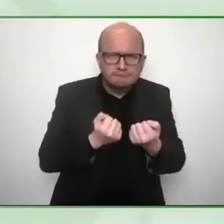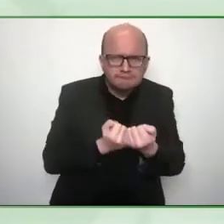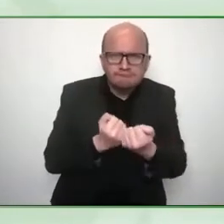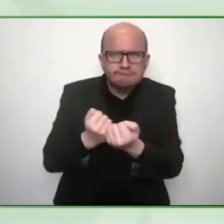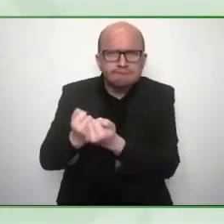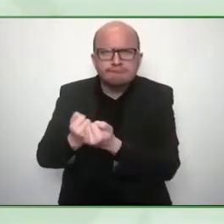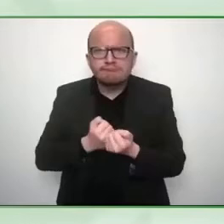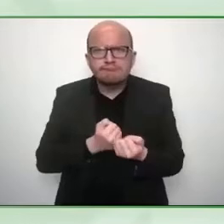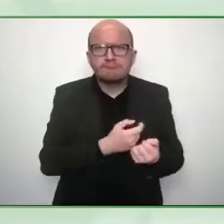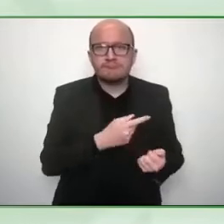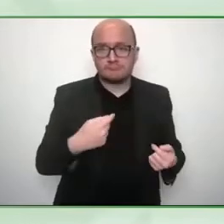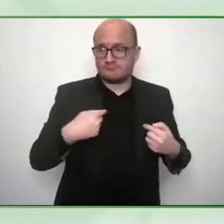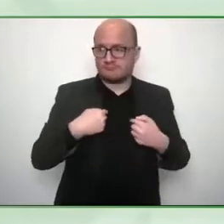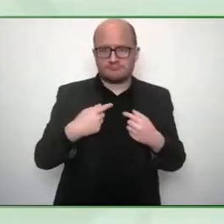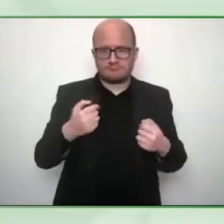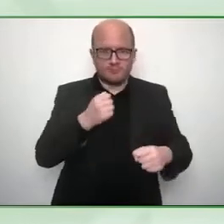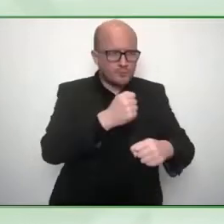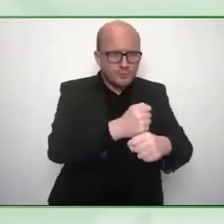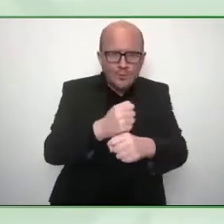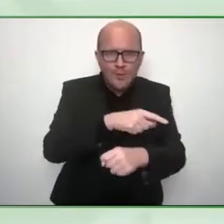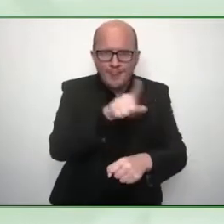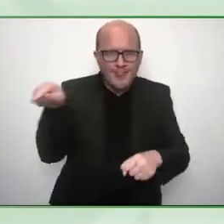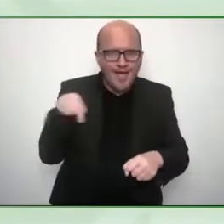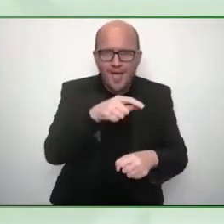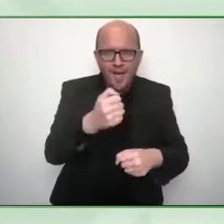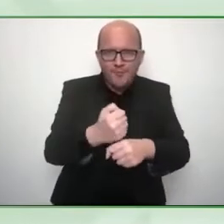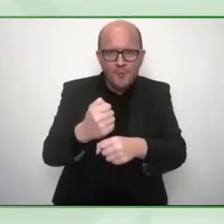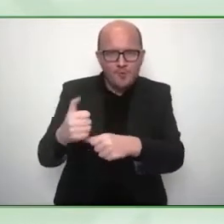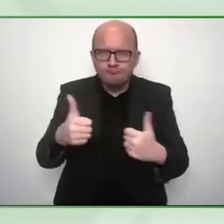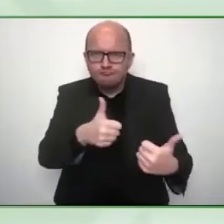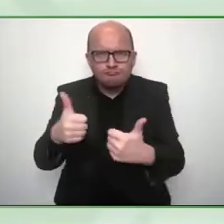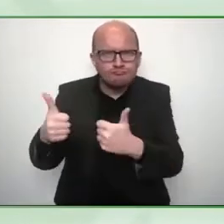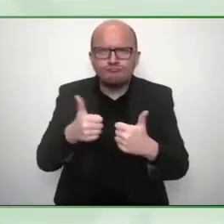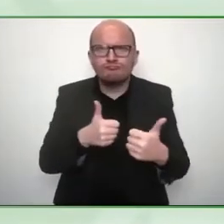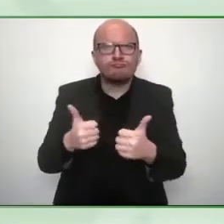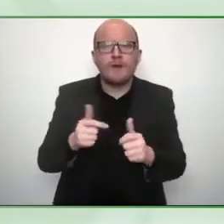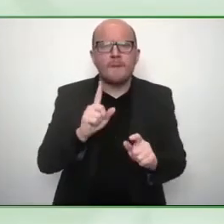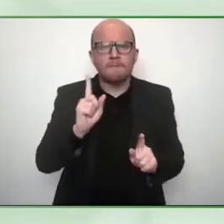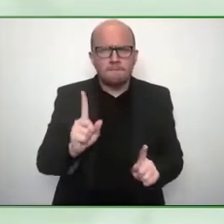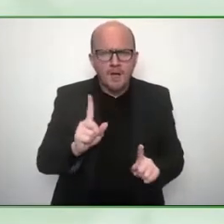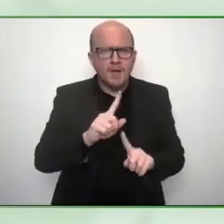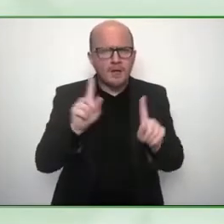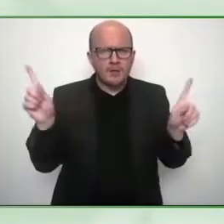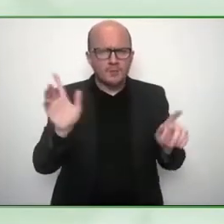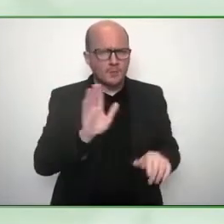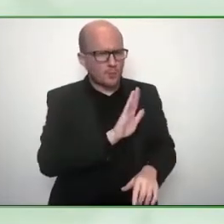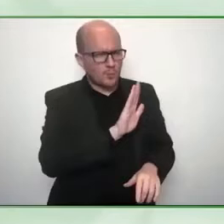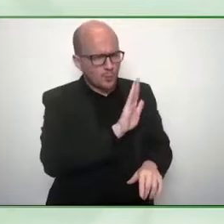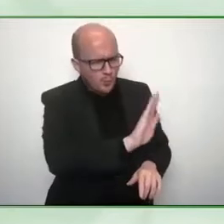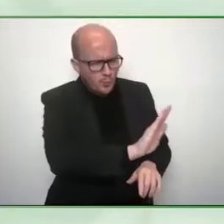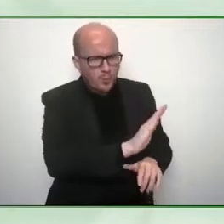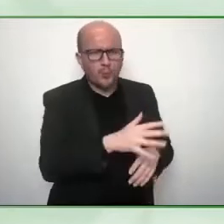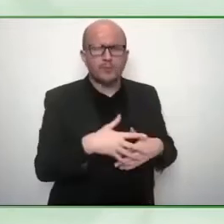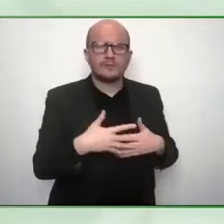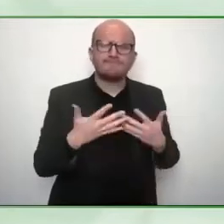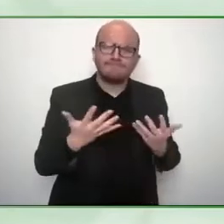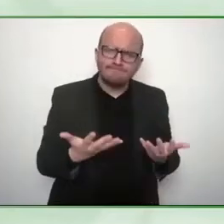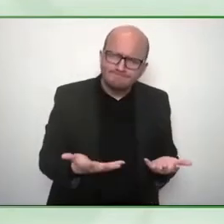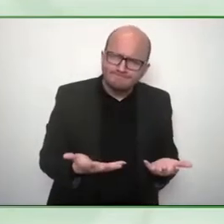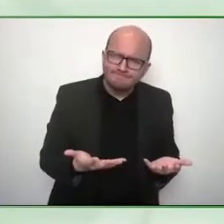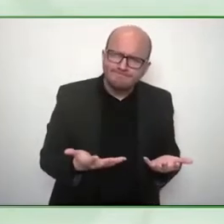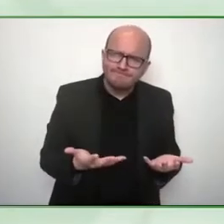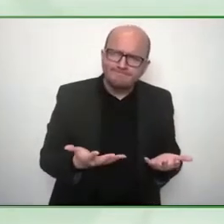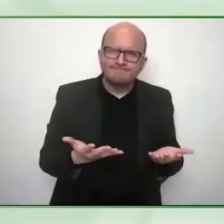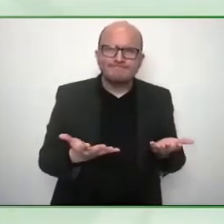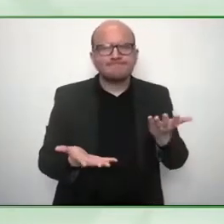see fit i think there's something super interesting about where you're coming out of uh in a part of the world where you don't have the option of setting up all that ecosystem that